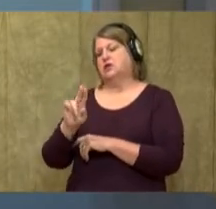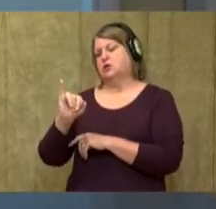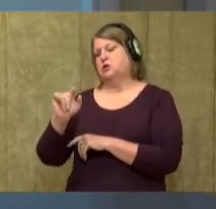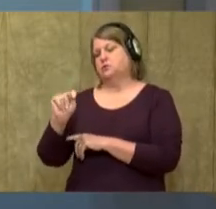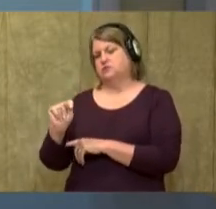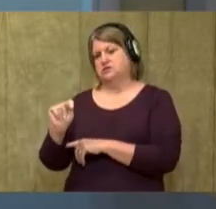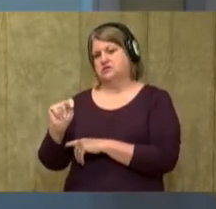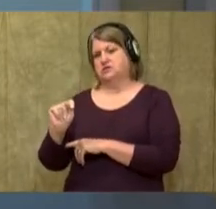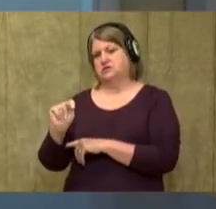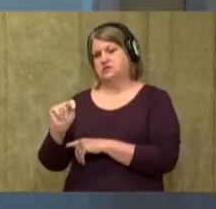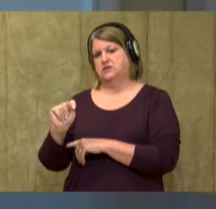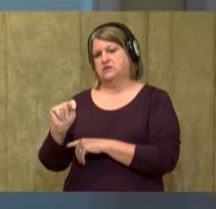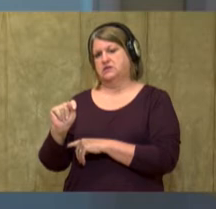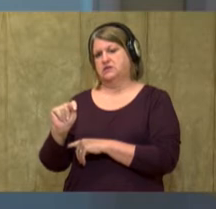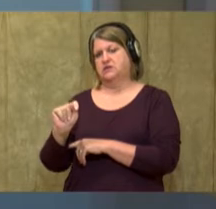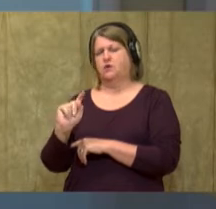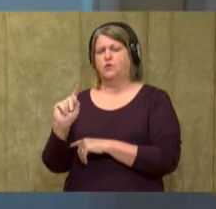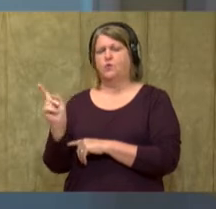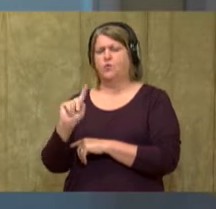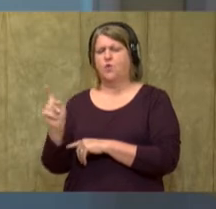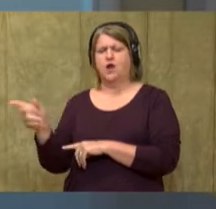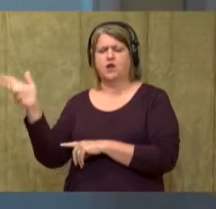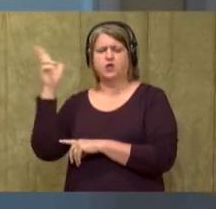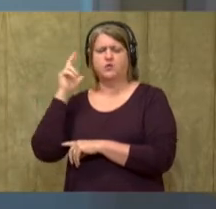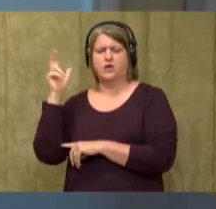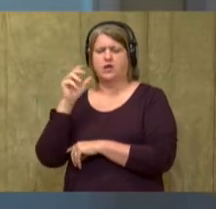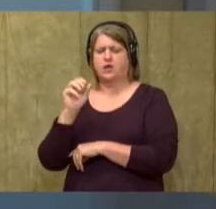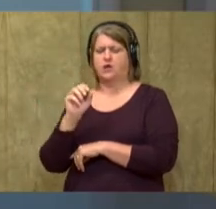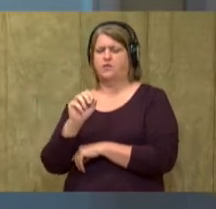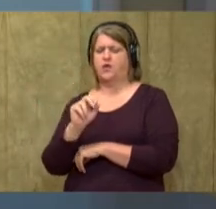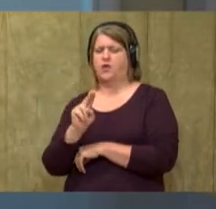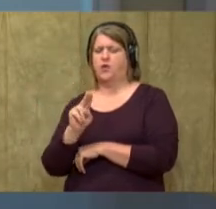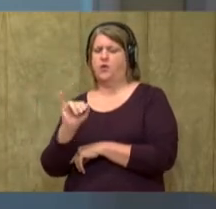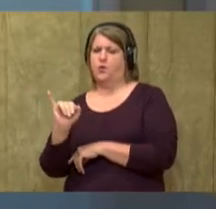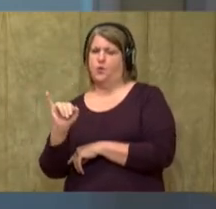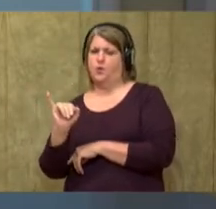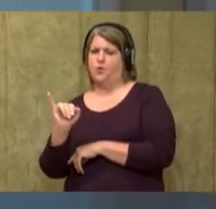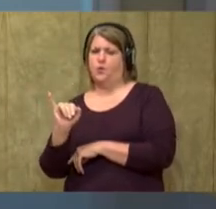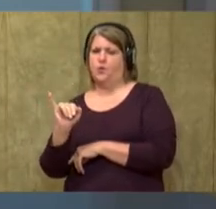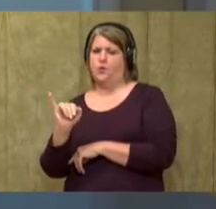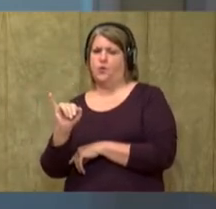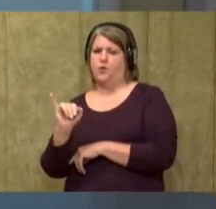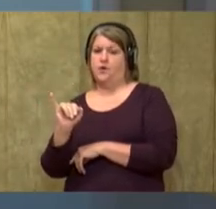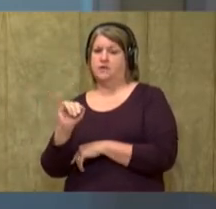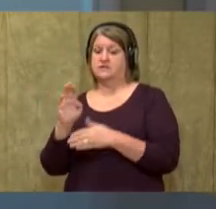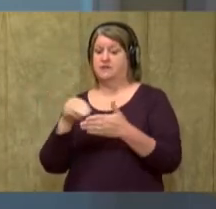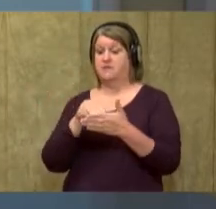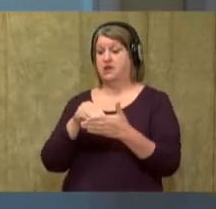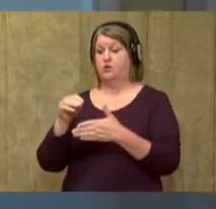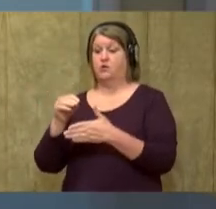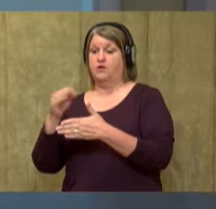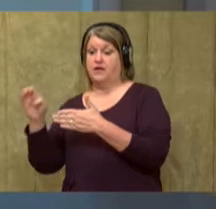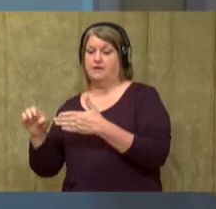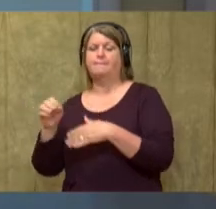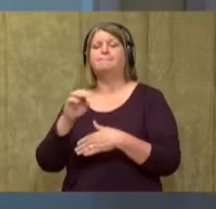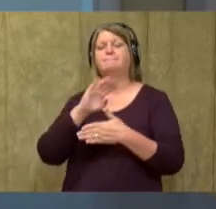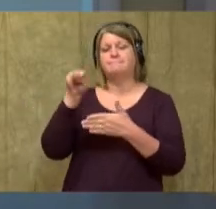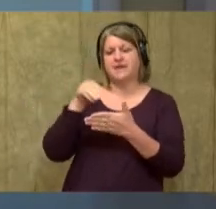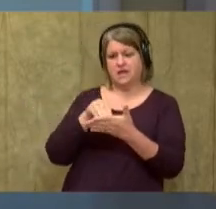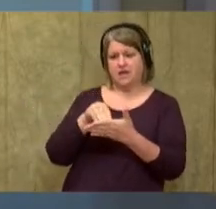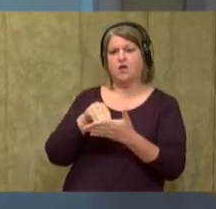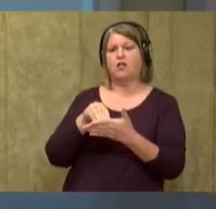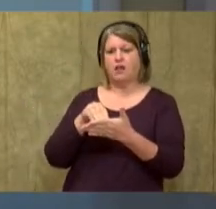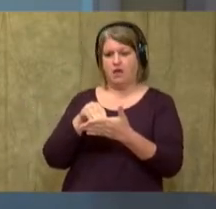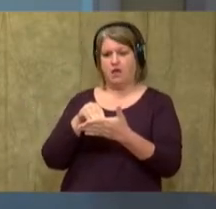Suit. Where do you hear that oo sound? Suit. In the middle. So, what